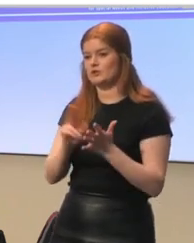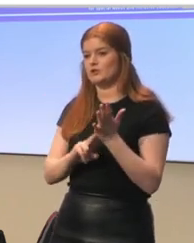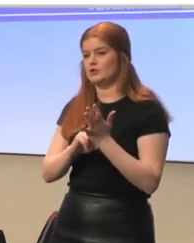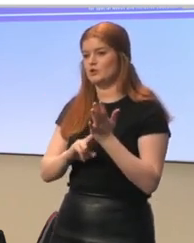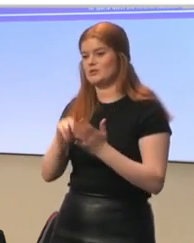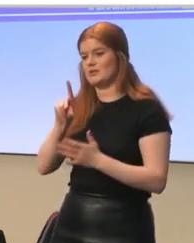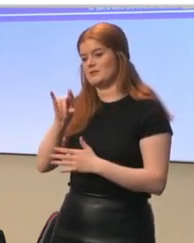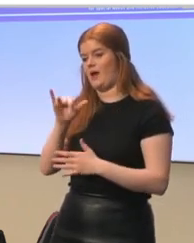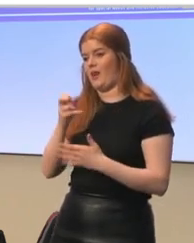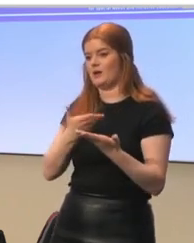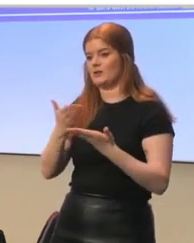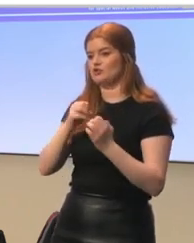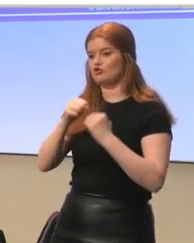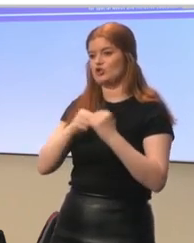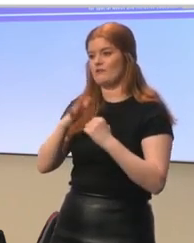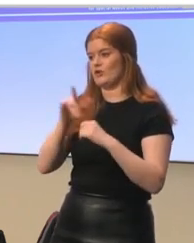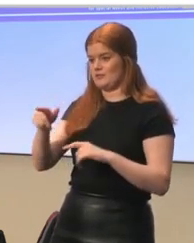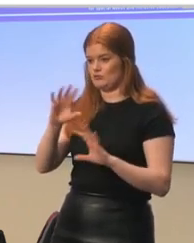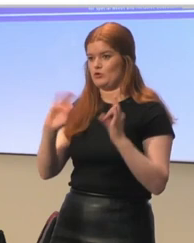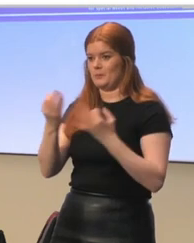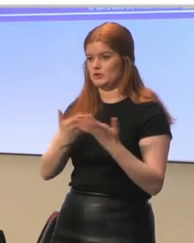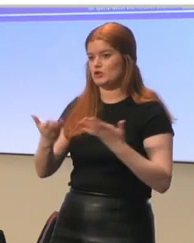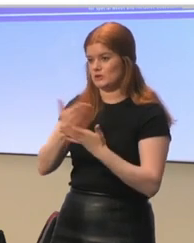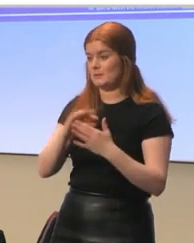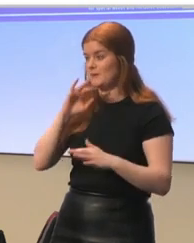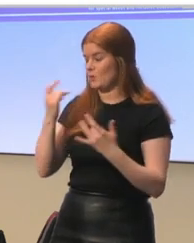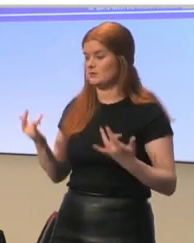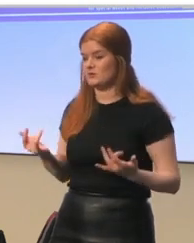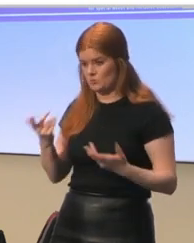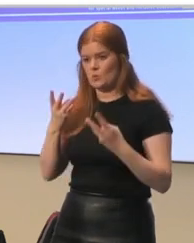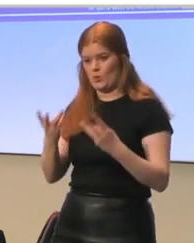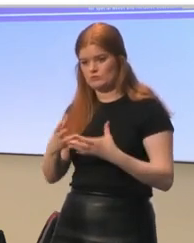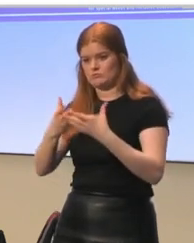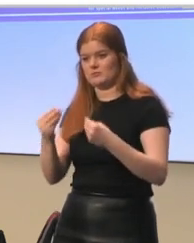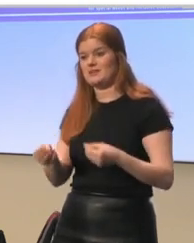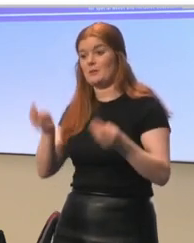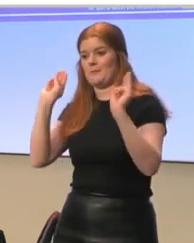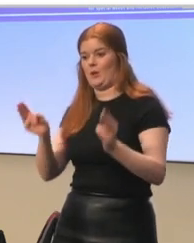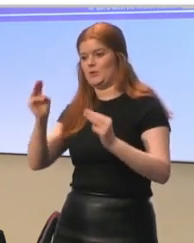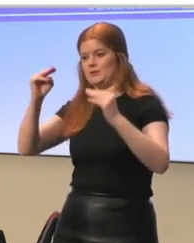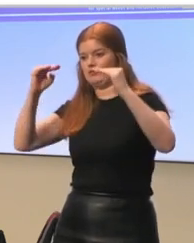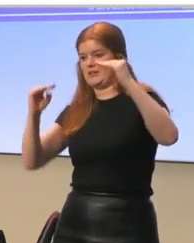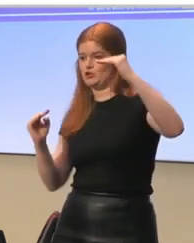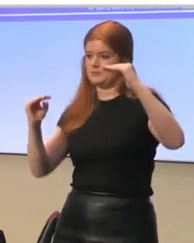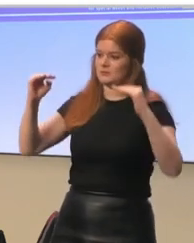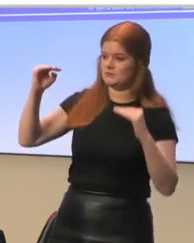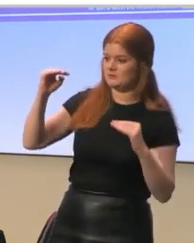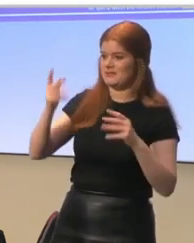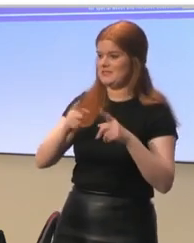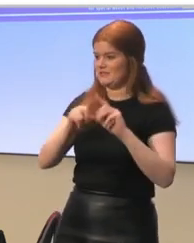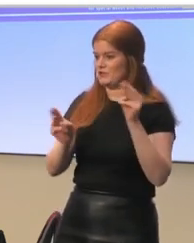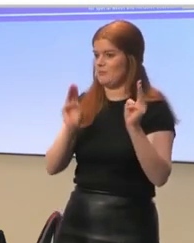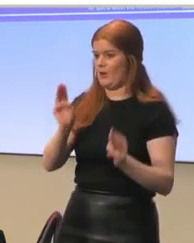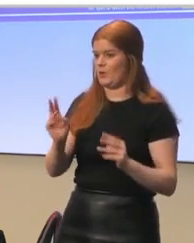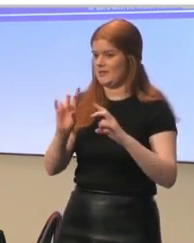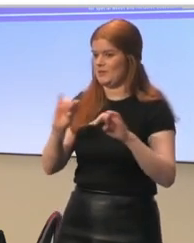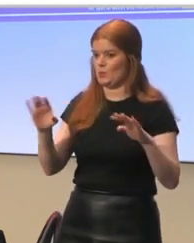dialogic structure for these multilevel stakeholder discussions. That means we wanted to address the power relations, the difference of power